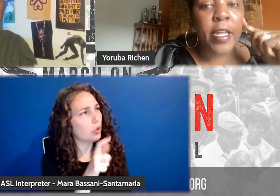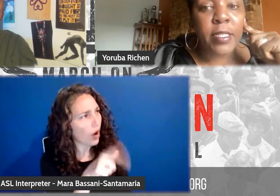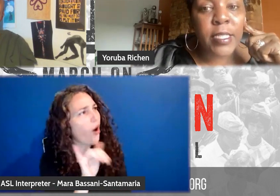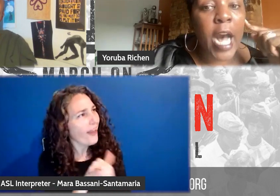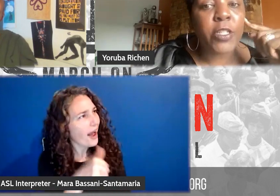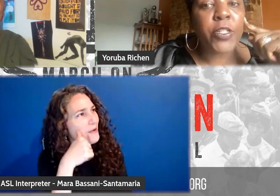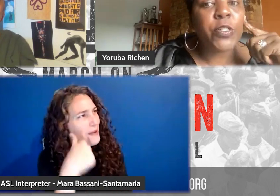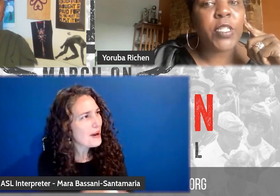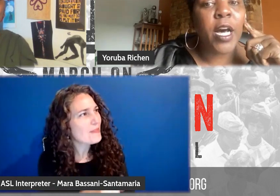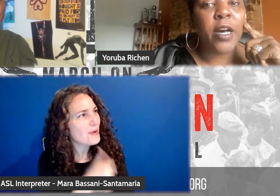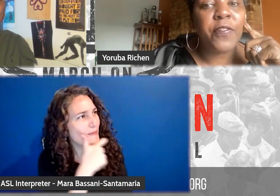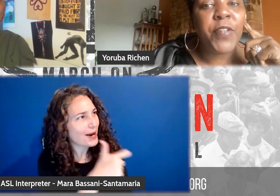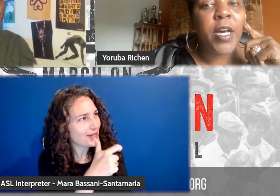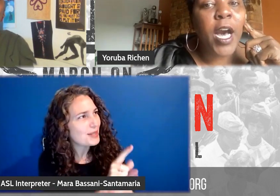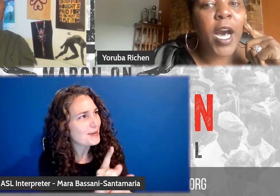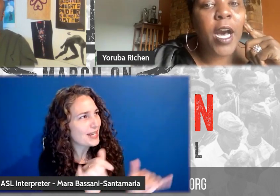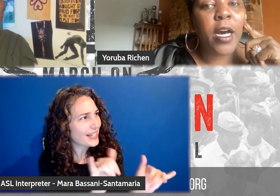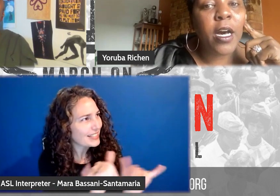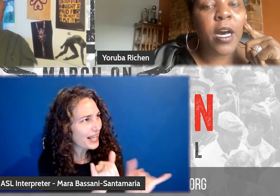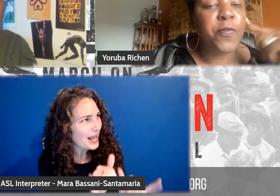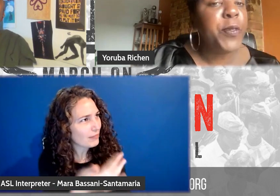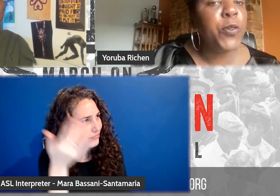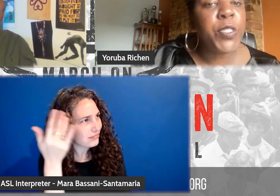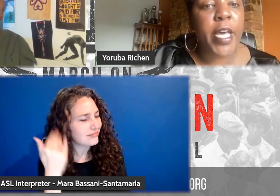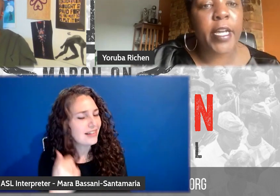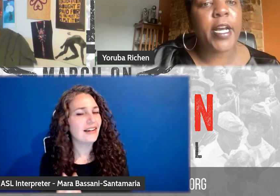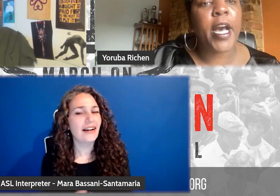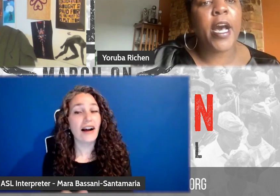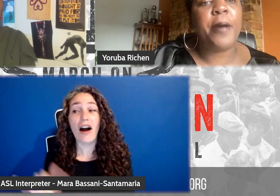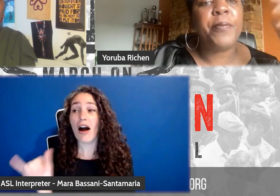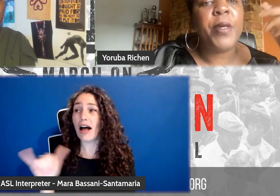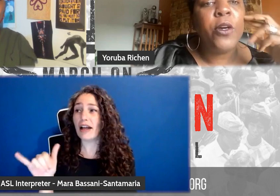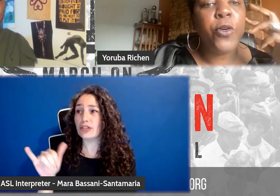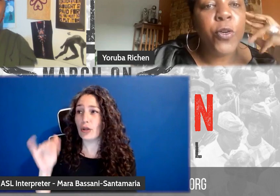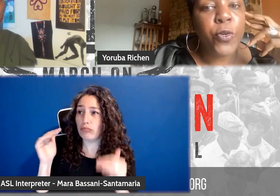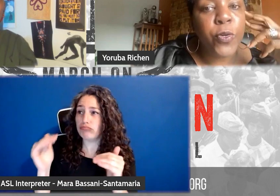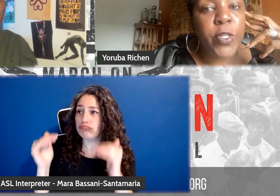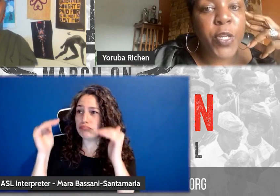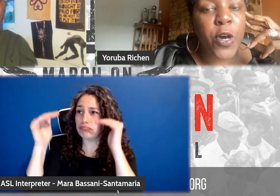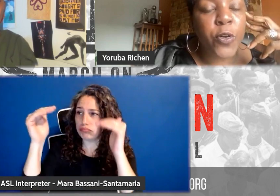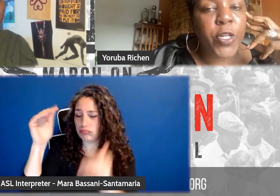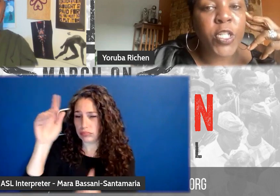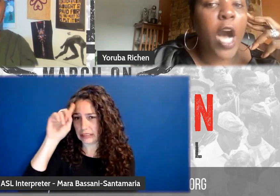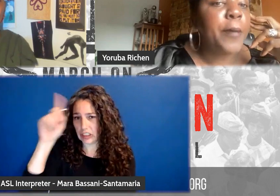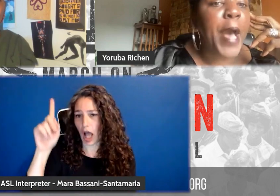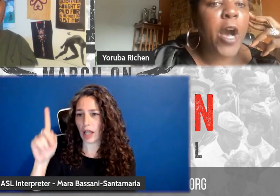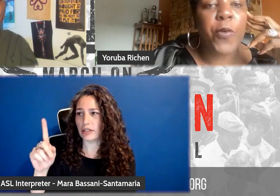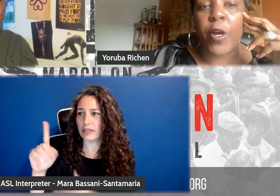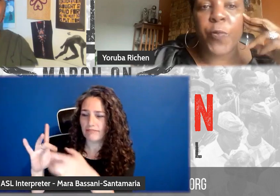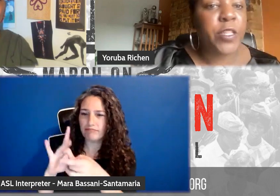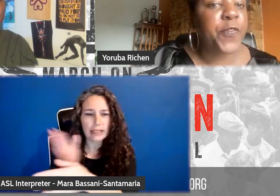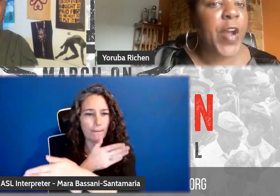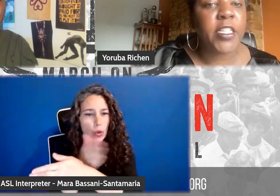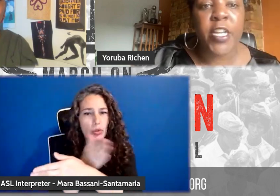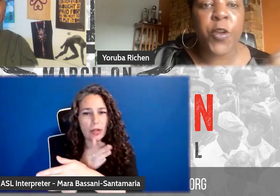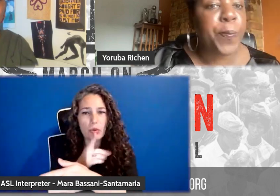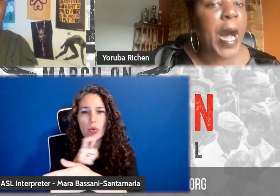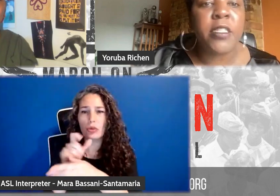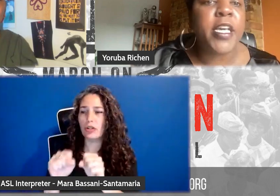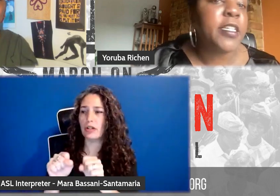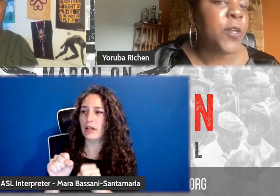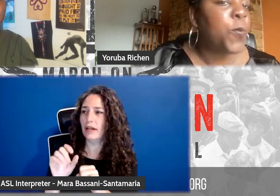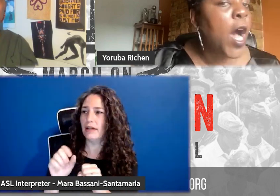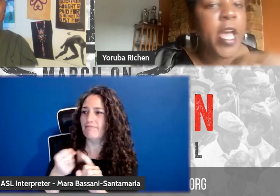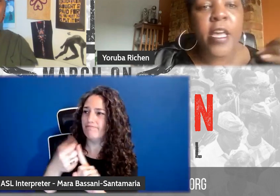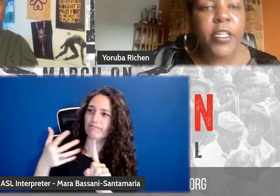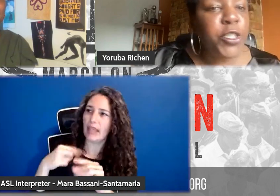and then scholars of, of music, who, you know, could talk about Aretha Franklin and her